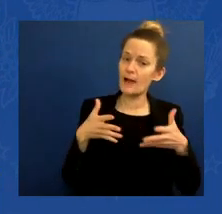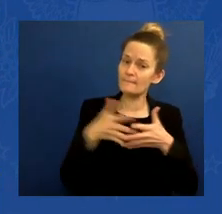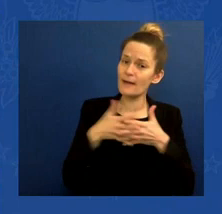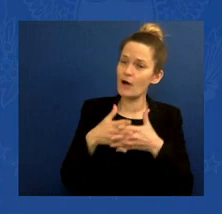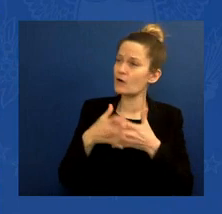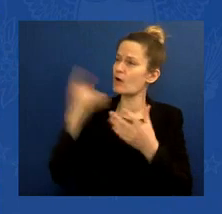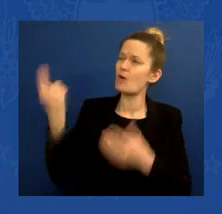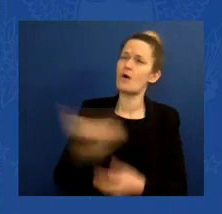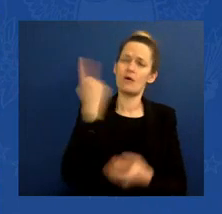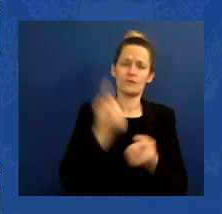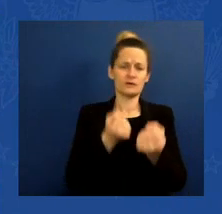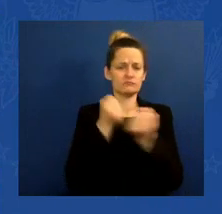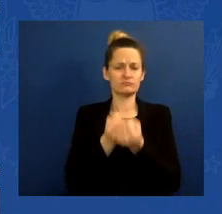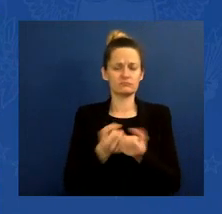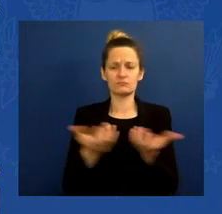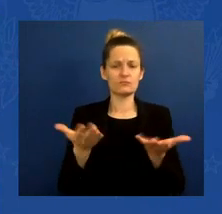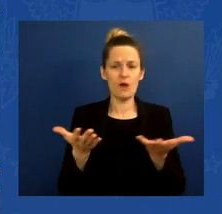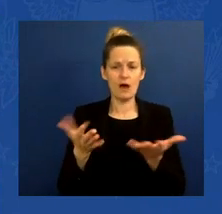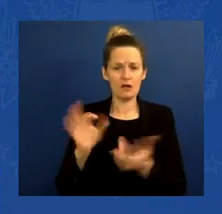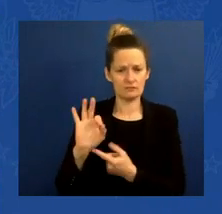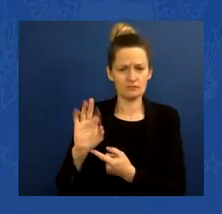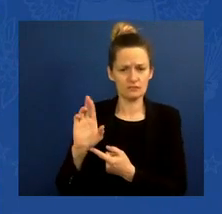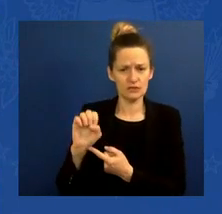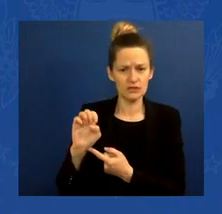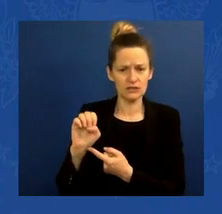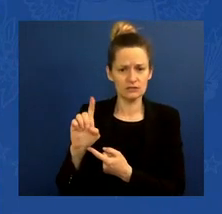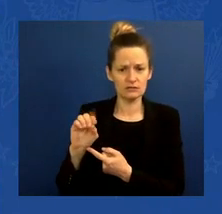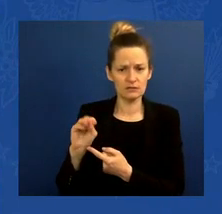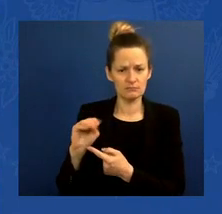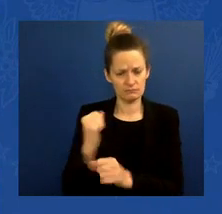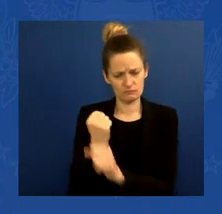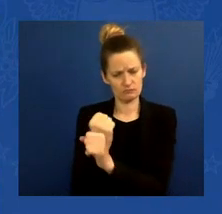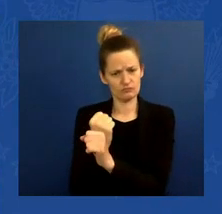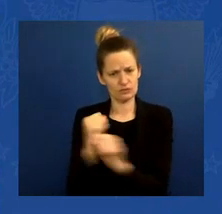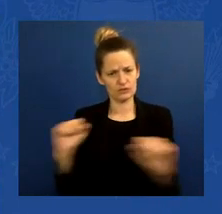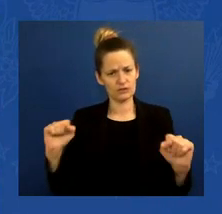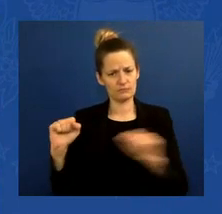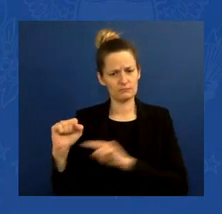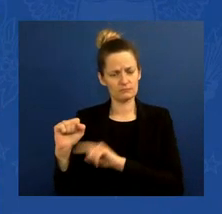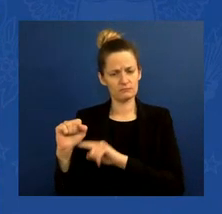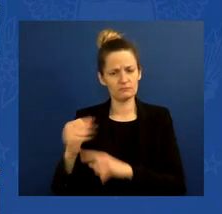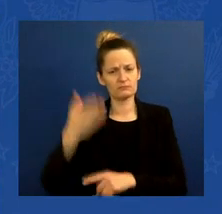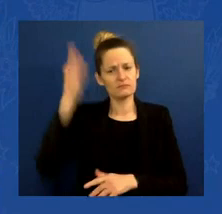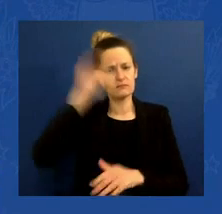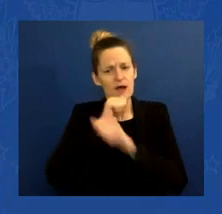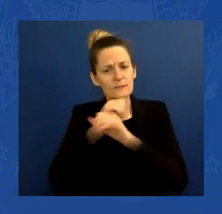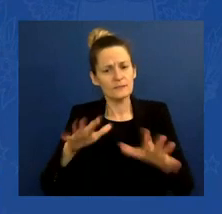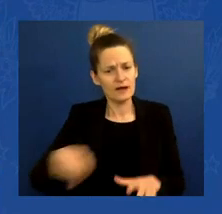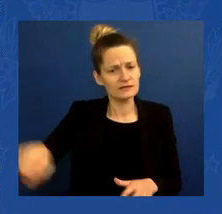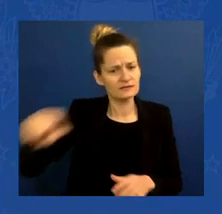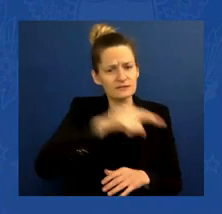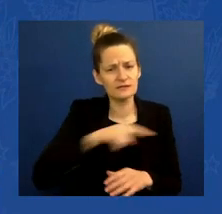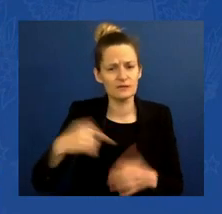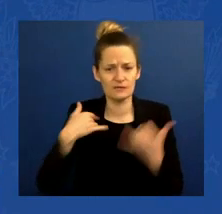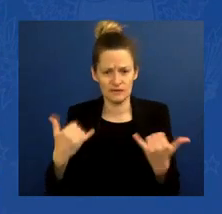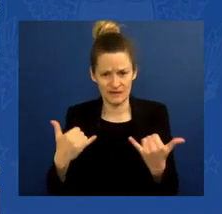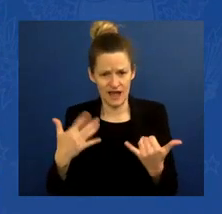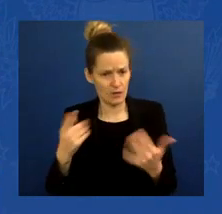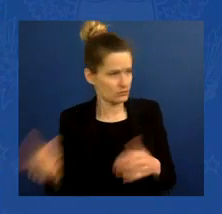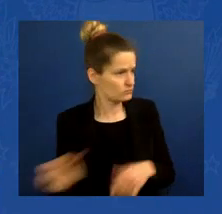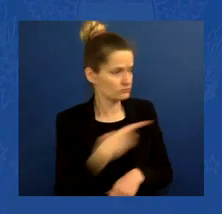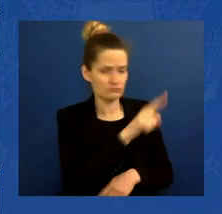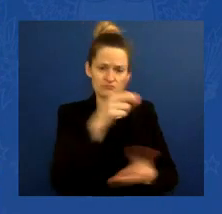you. And I'm going to walk over and sign this legisl- — sign this bill to allow to draw doubt of those materials. And may God